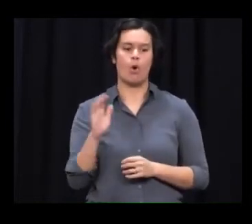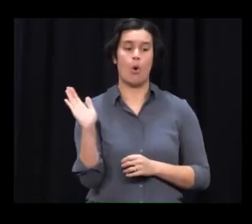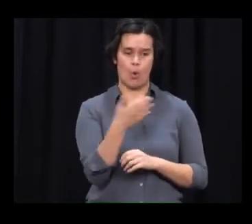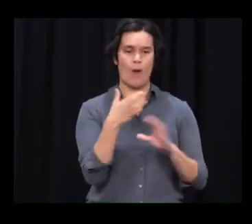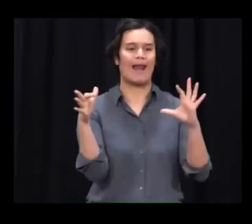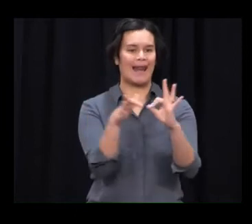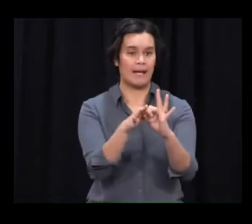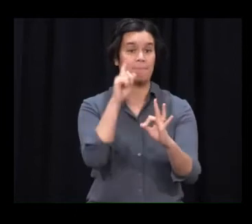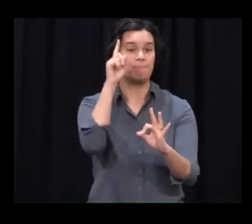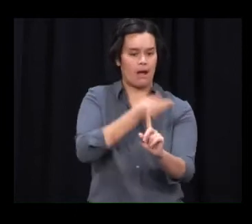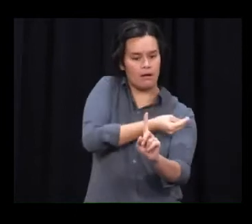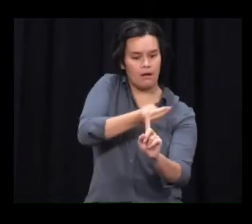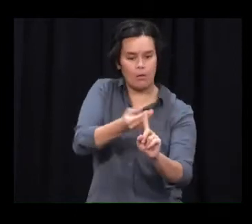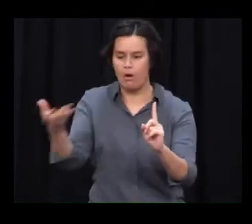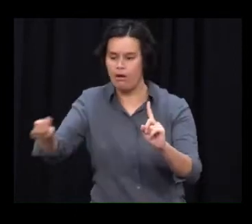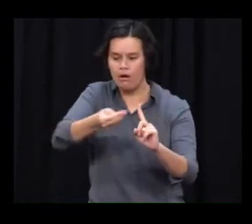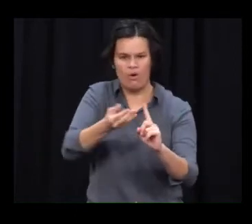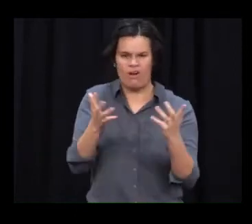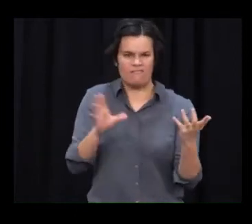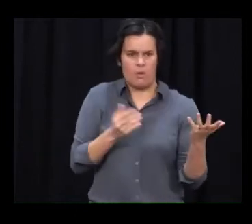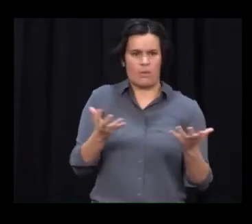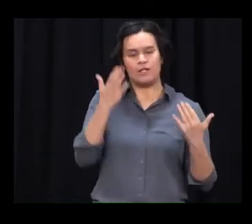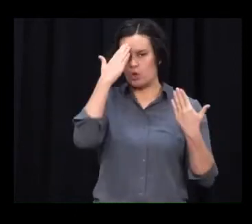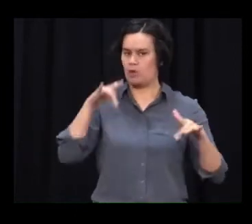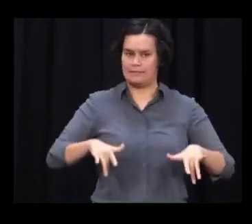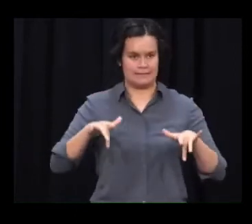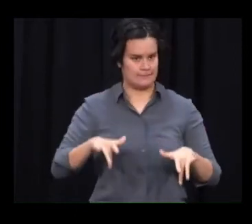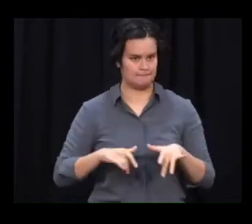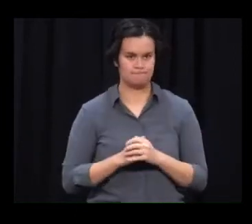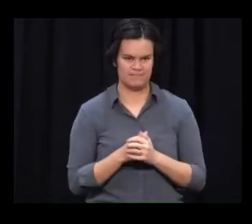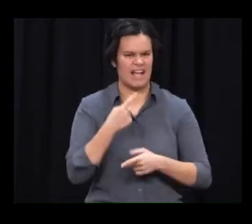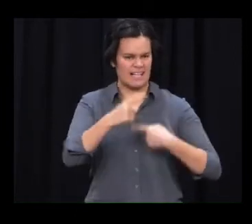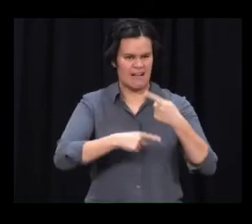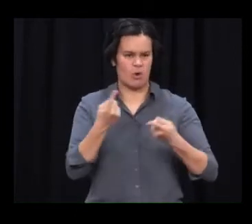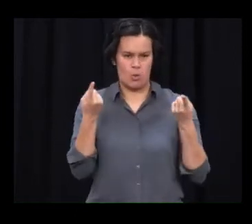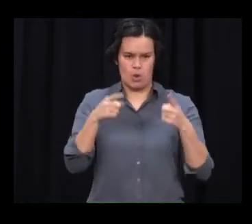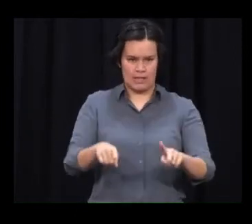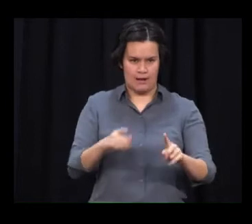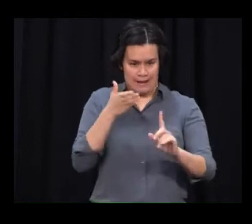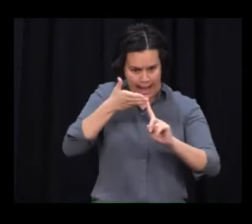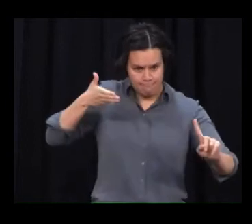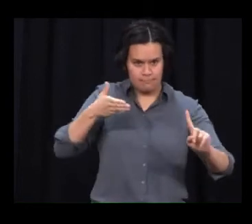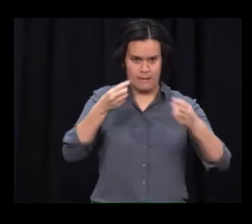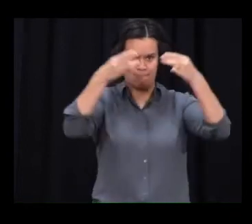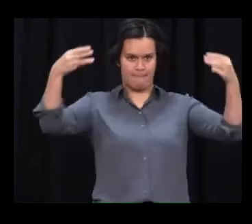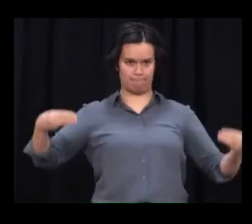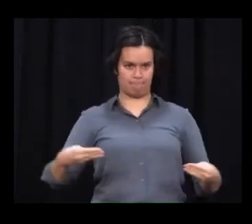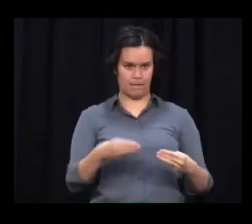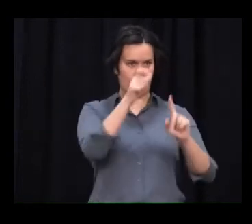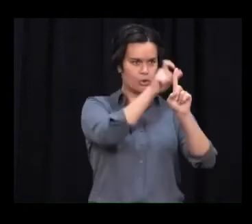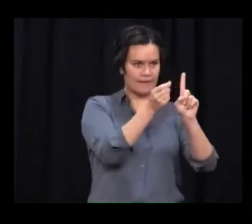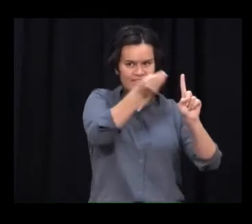has increased significantly, something we had expected as we identify more cases and locations of interest.